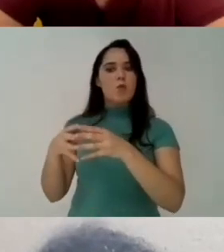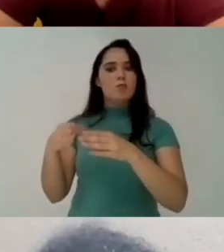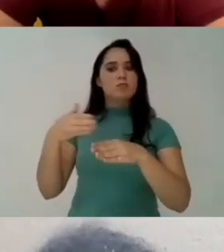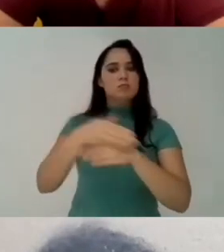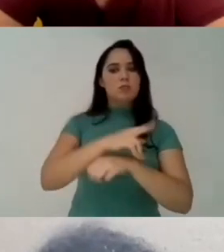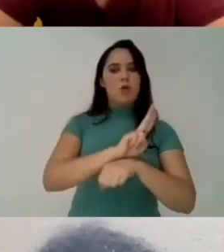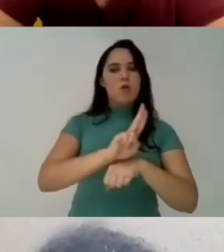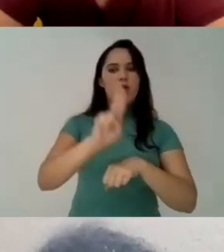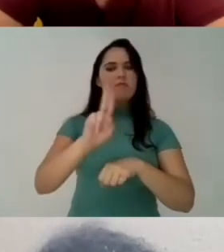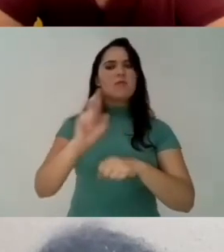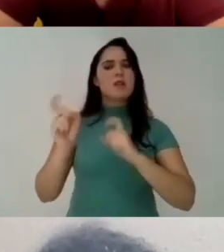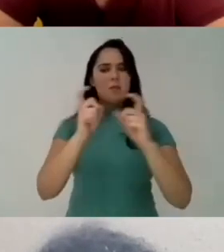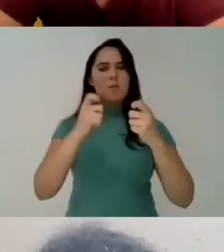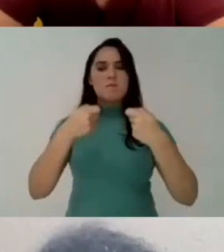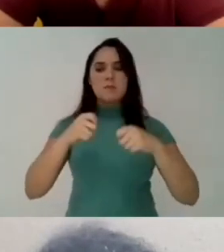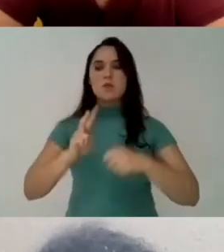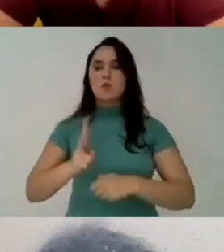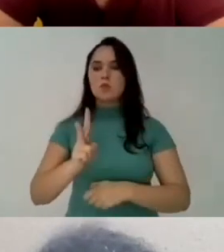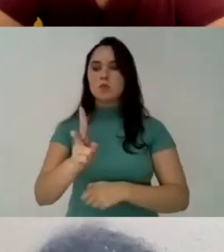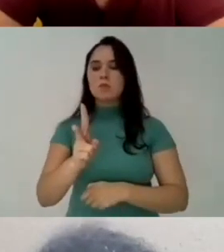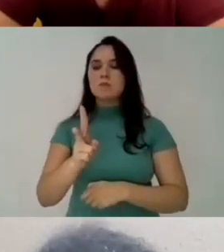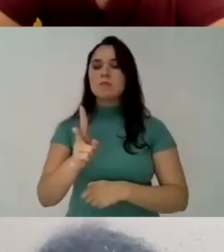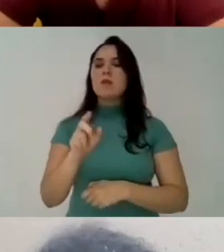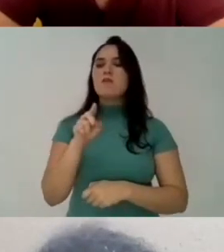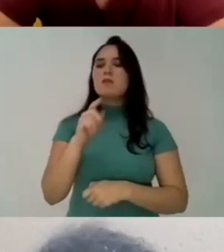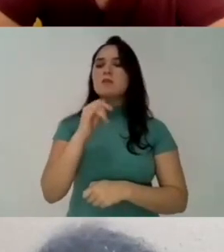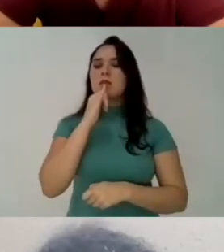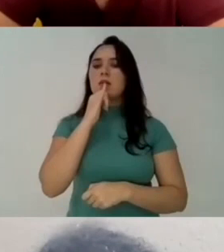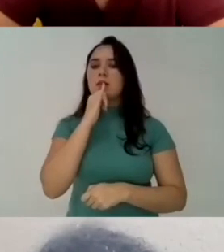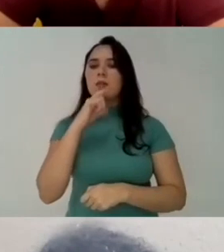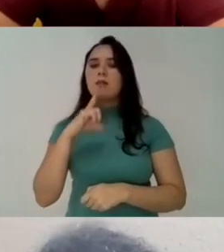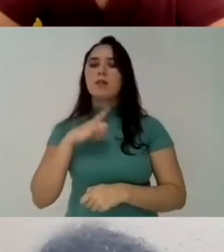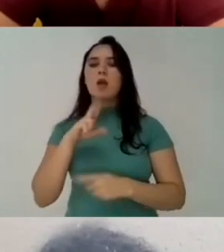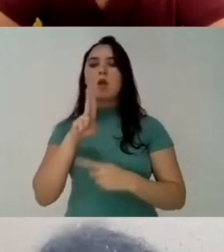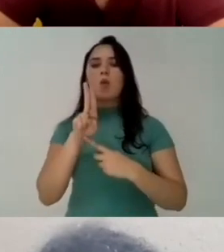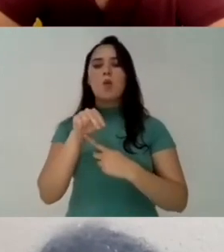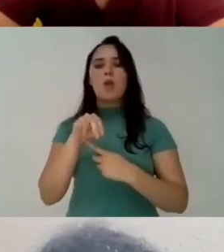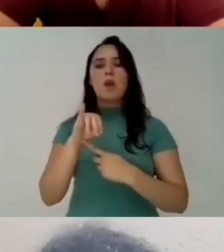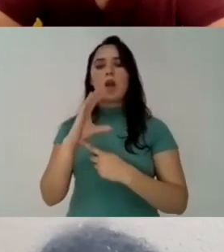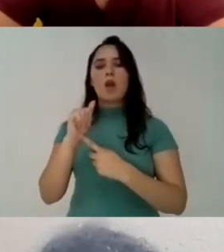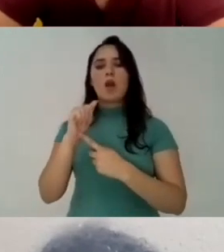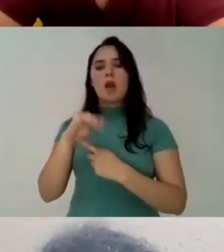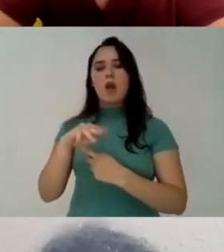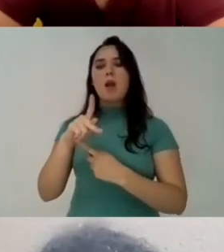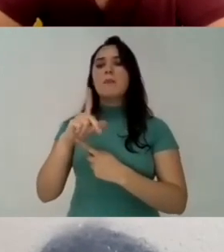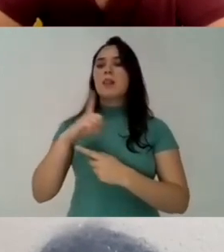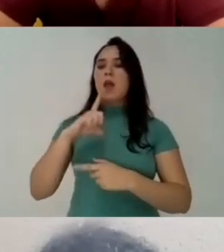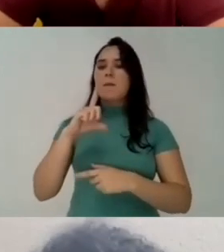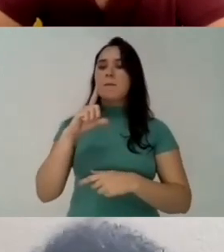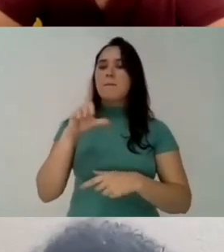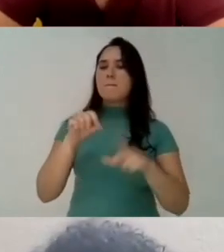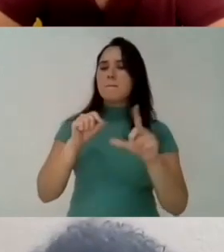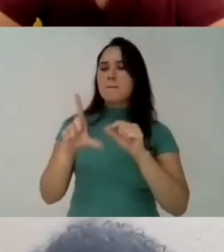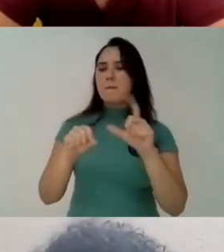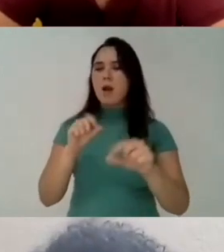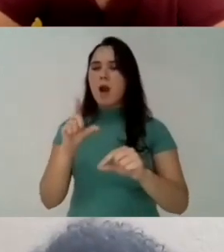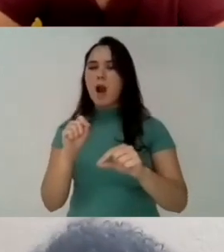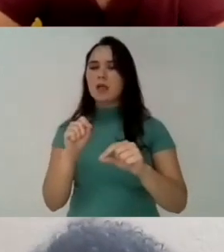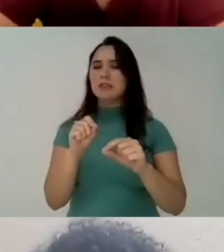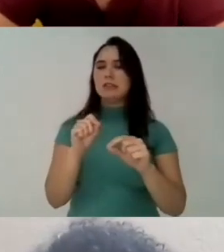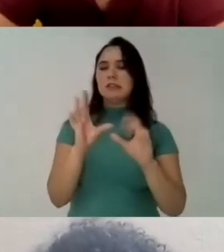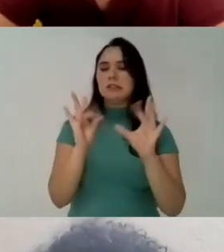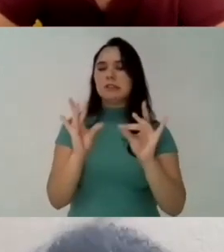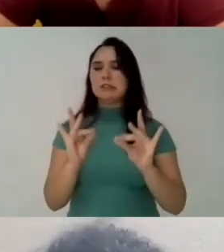debate the issue of the permanent subsidy for Brazilian students